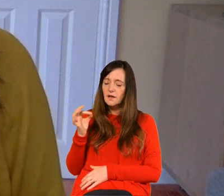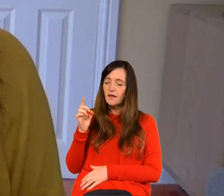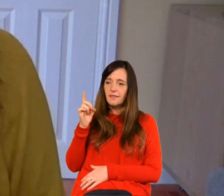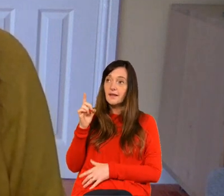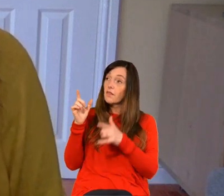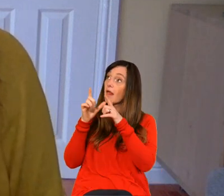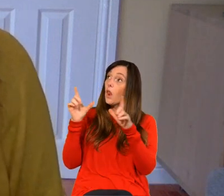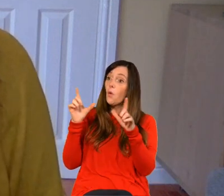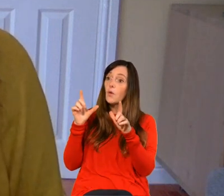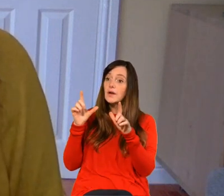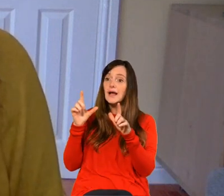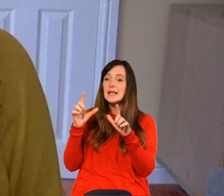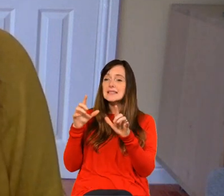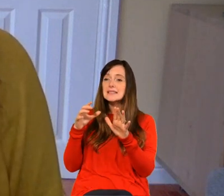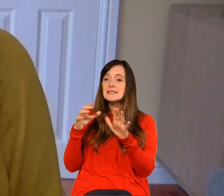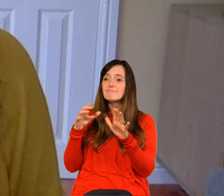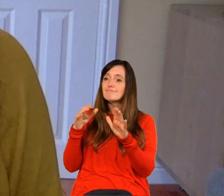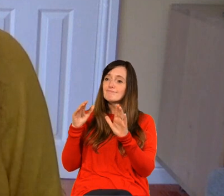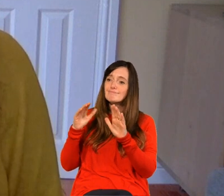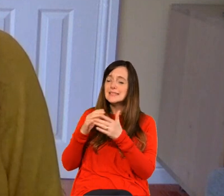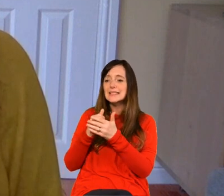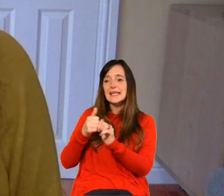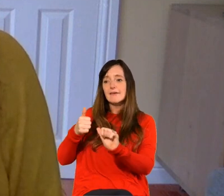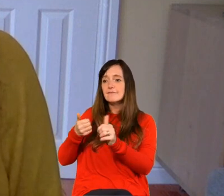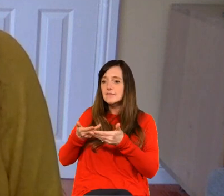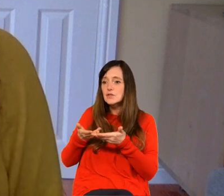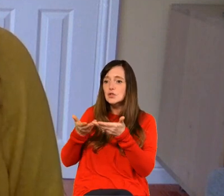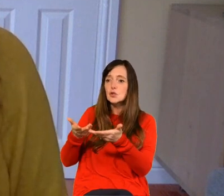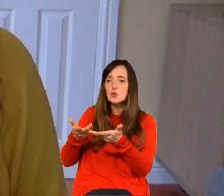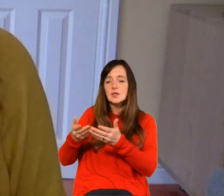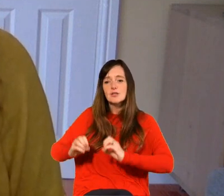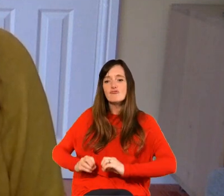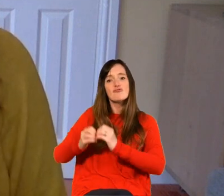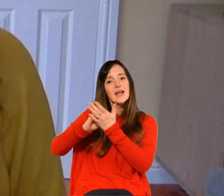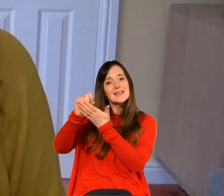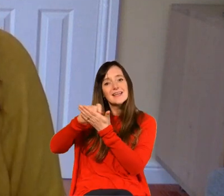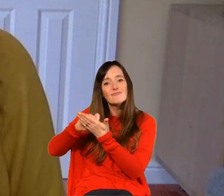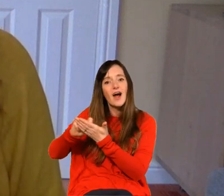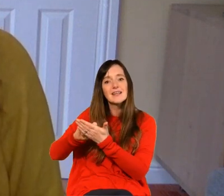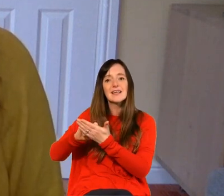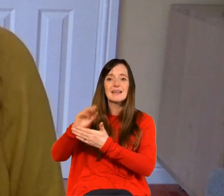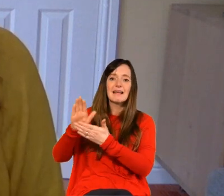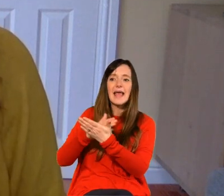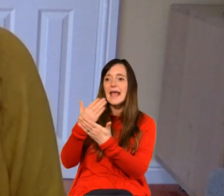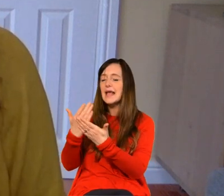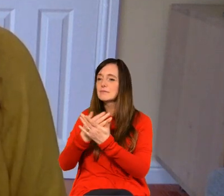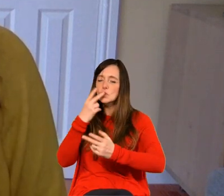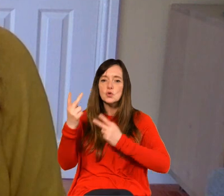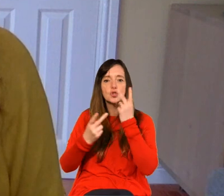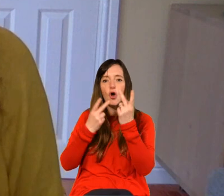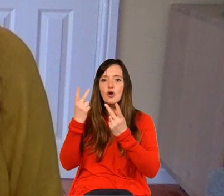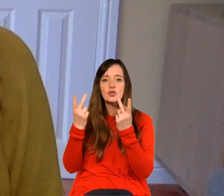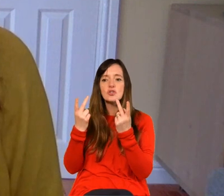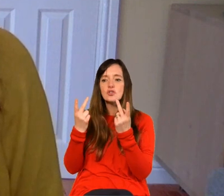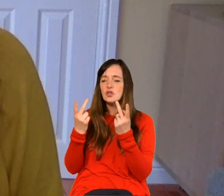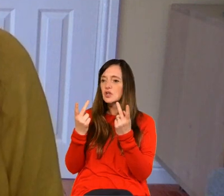you in in writing and in putting together hymns and songs and if that's the case it doesn't sound like um you're